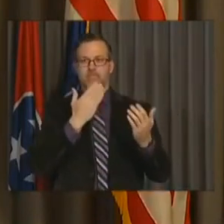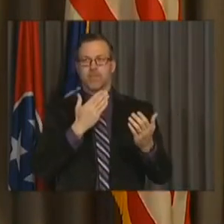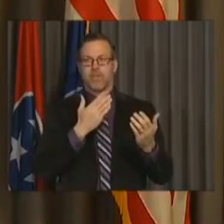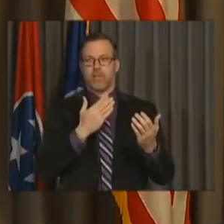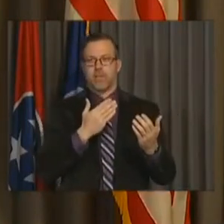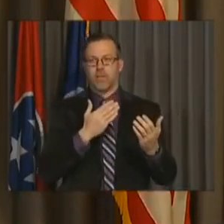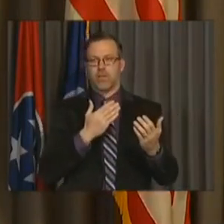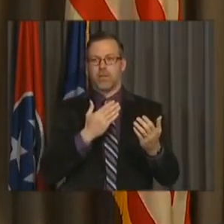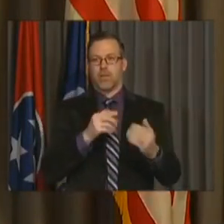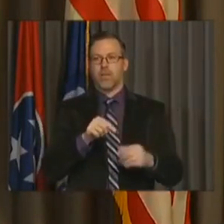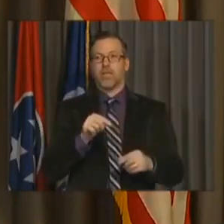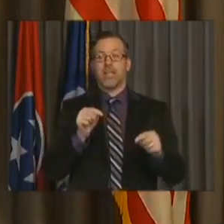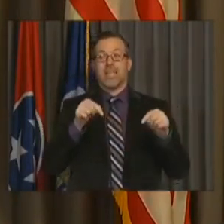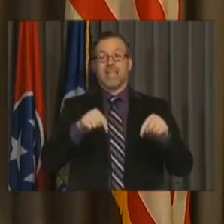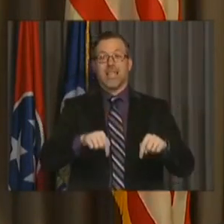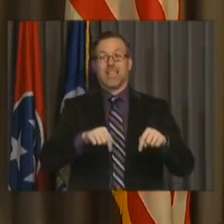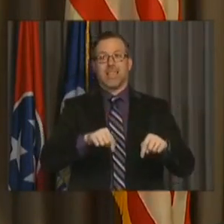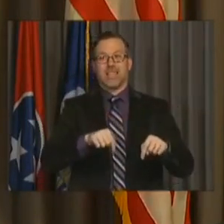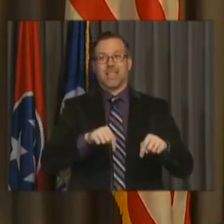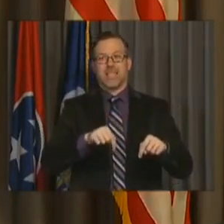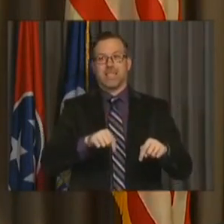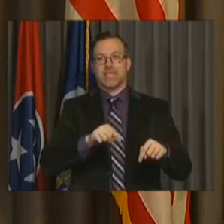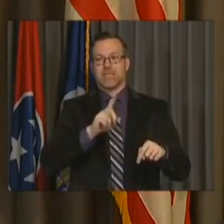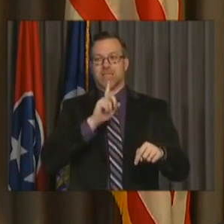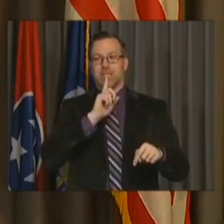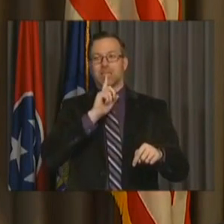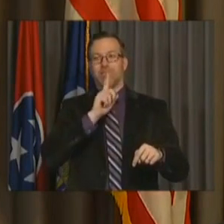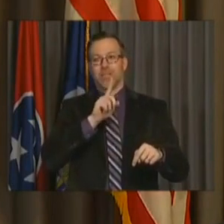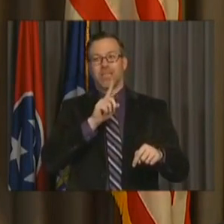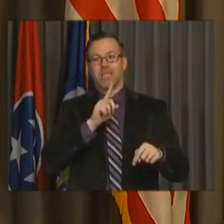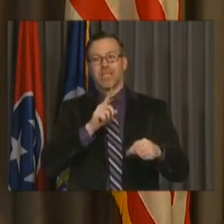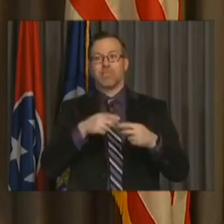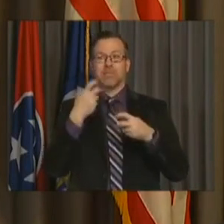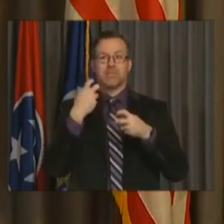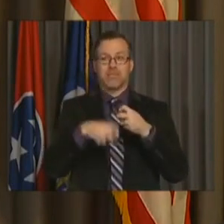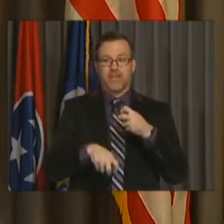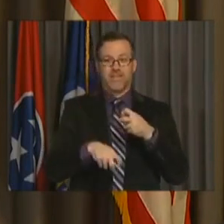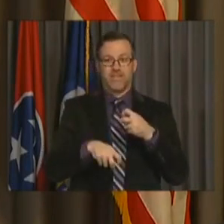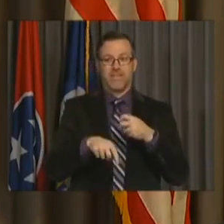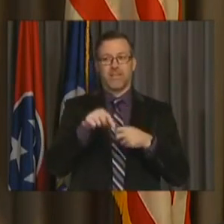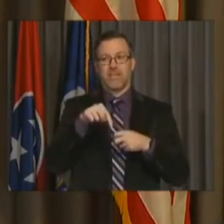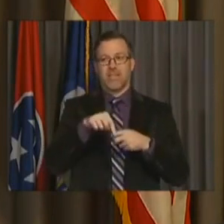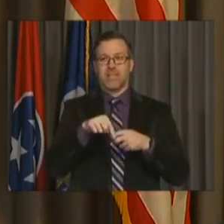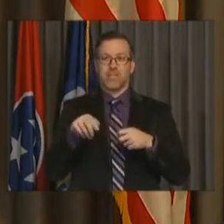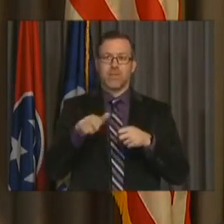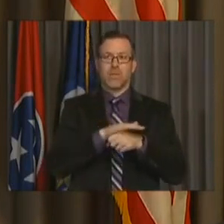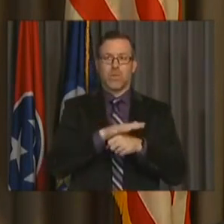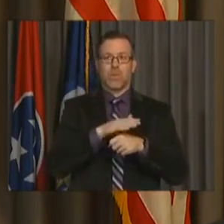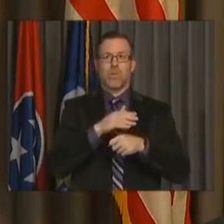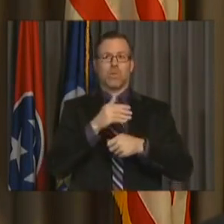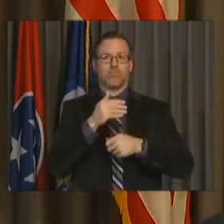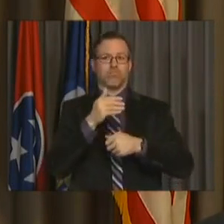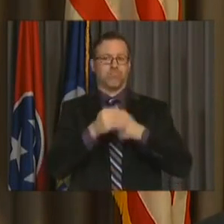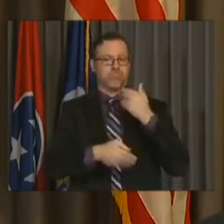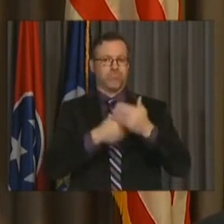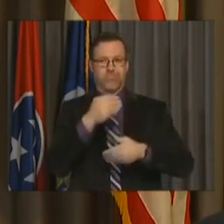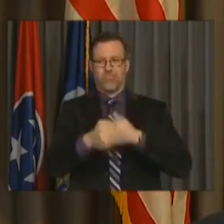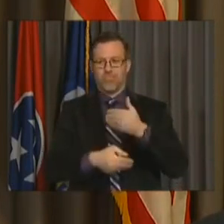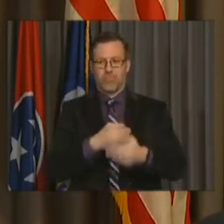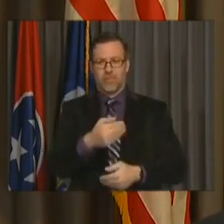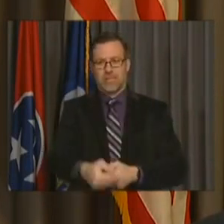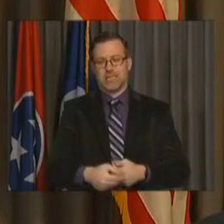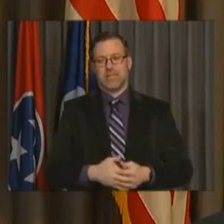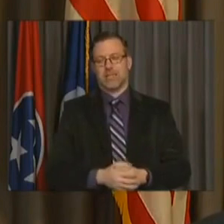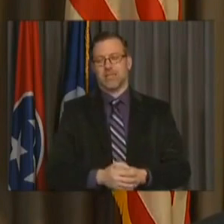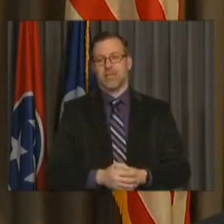thinking this has been so difficult, this whole process. Just amazing how much work has been put